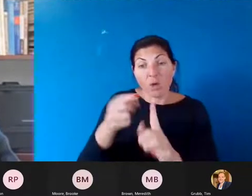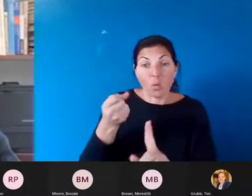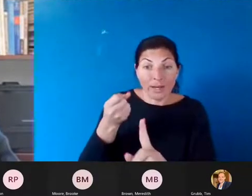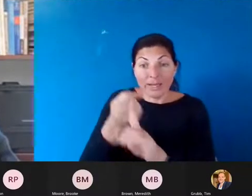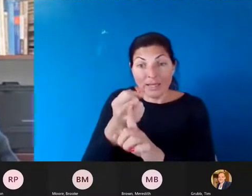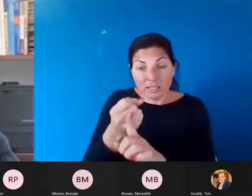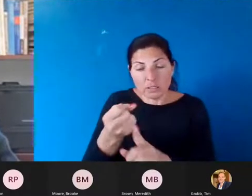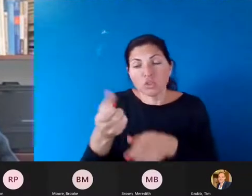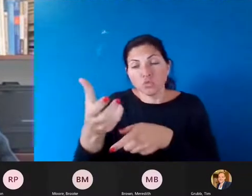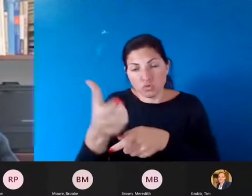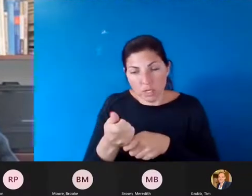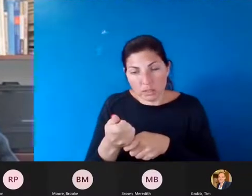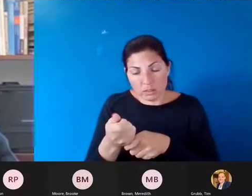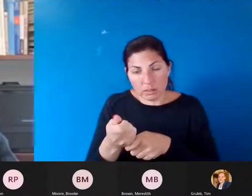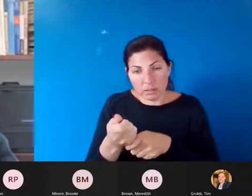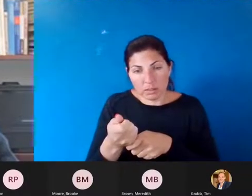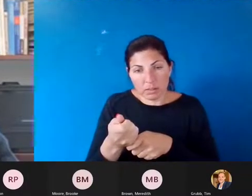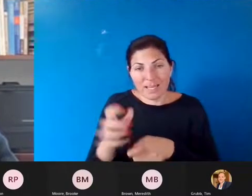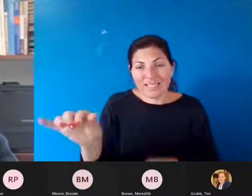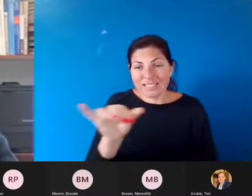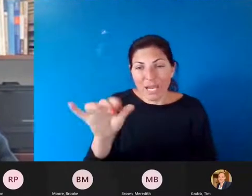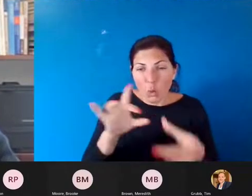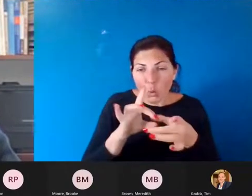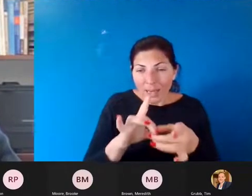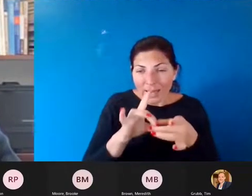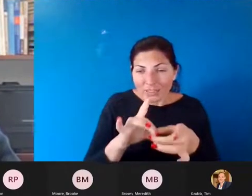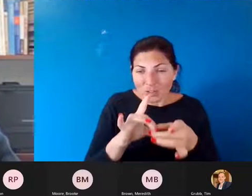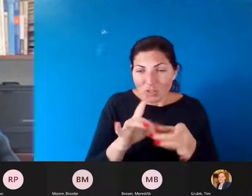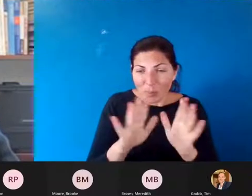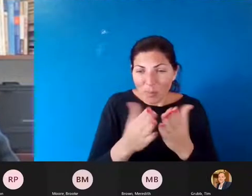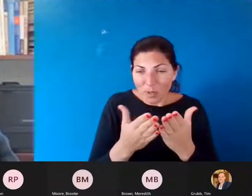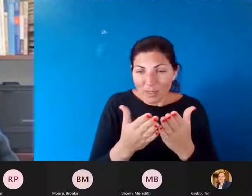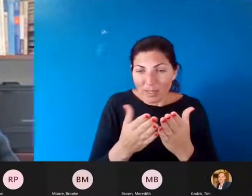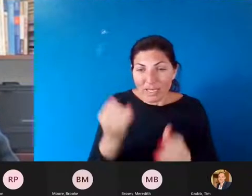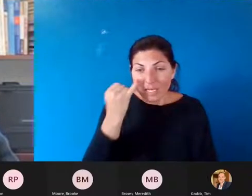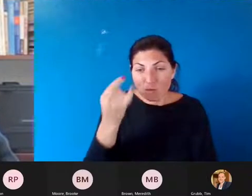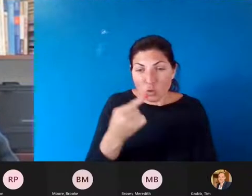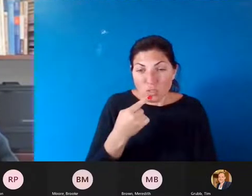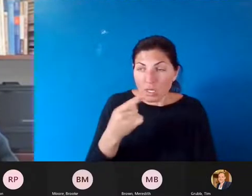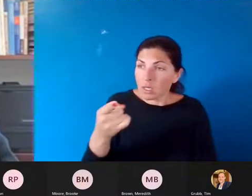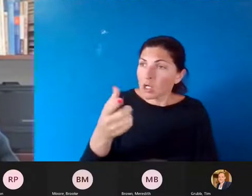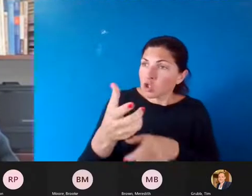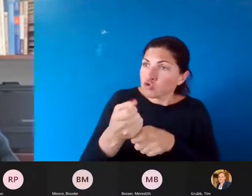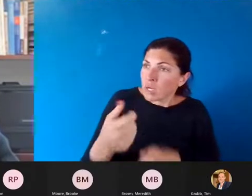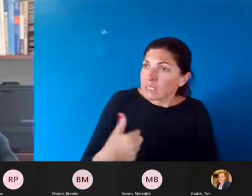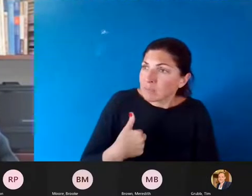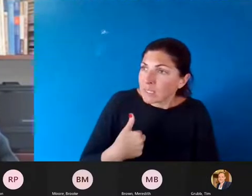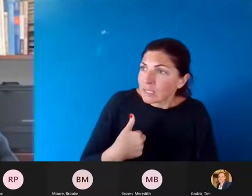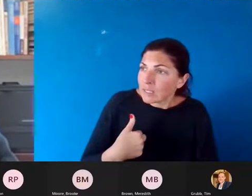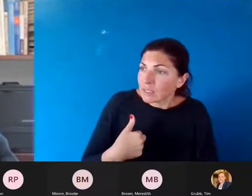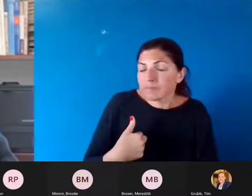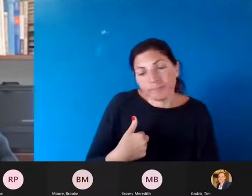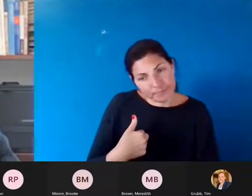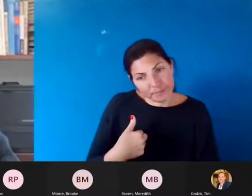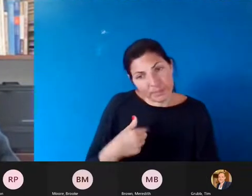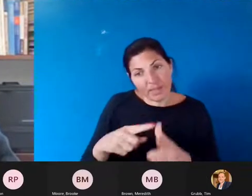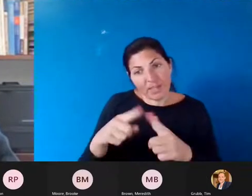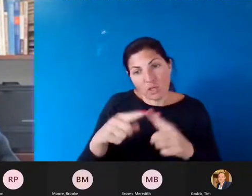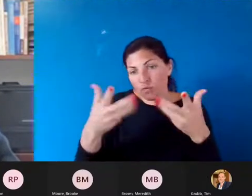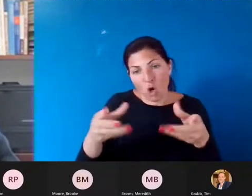Anybody who's ever read a relationship mending book will know that if you say, trust me, you've lost trust already. And why should